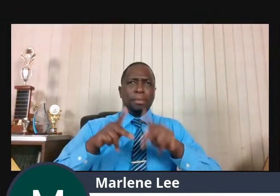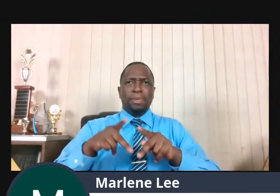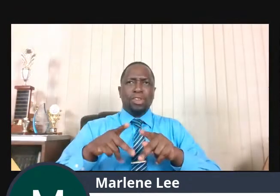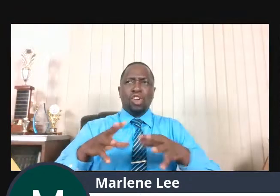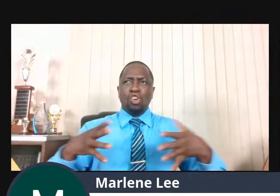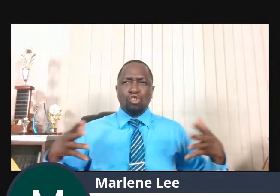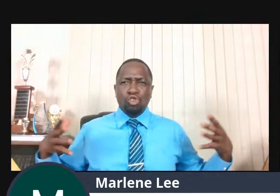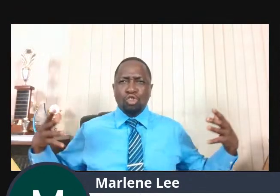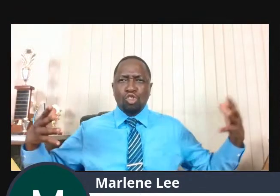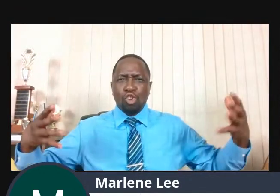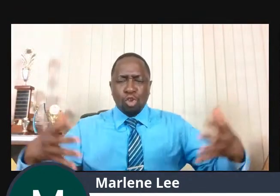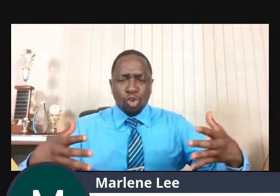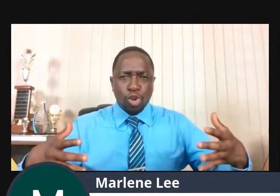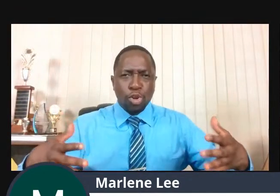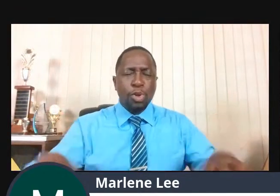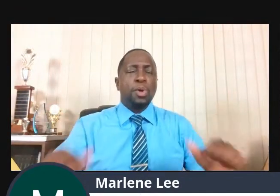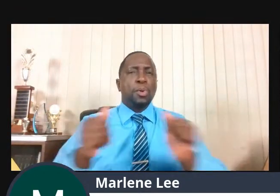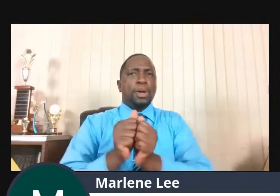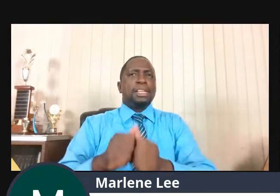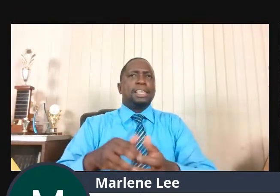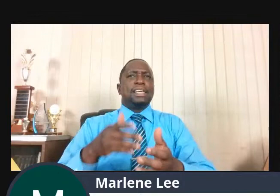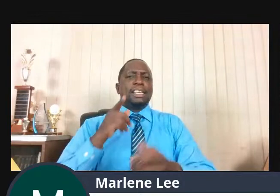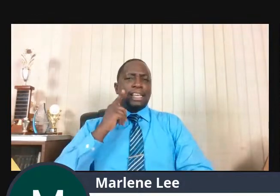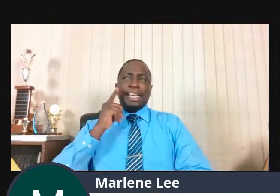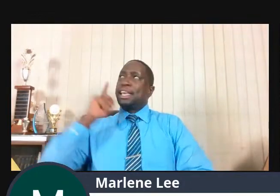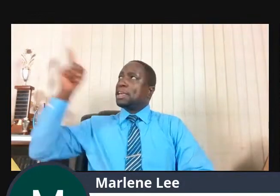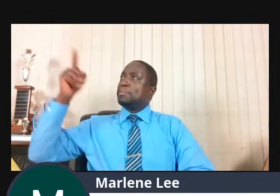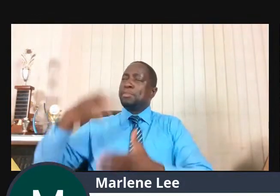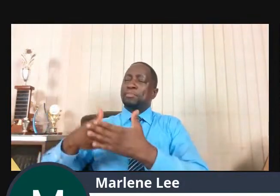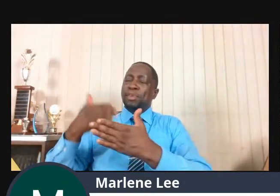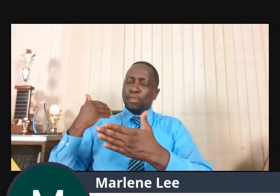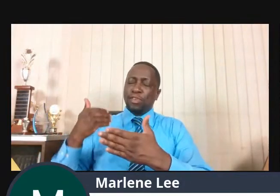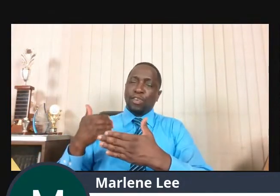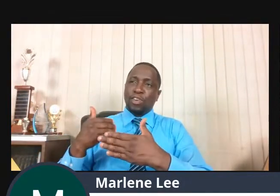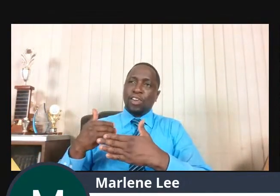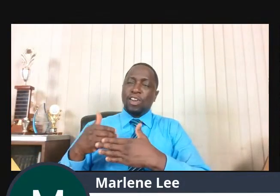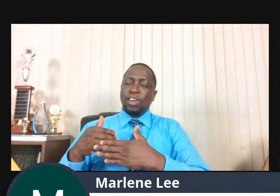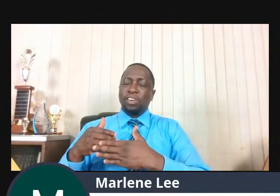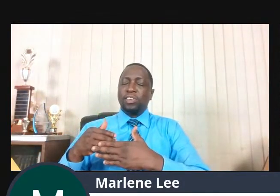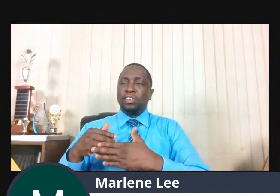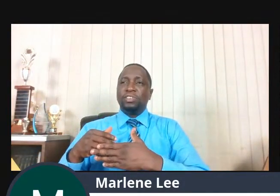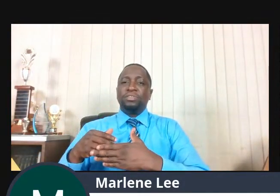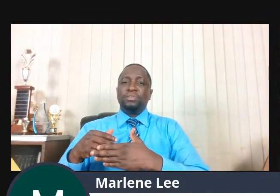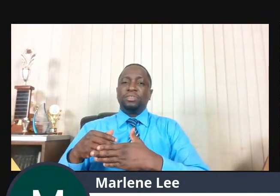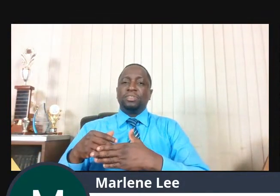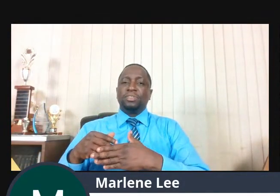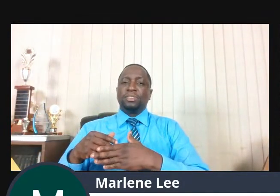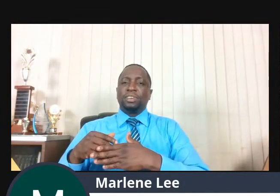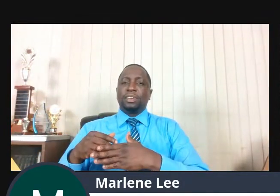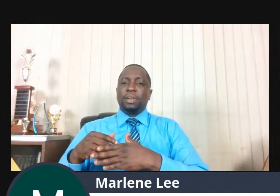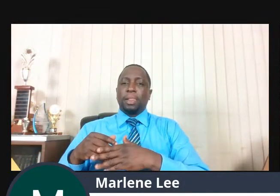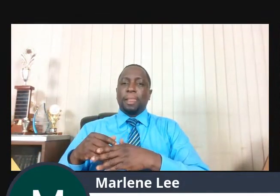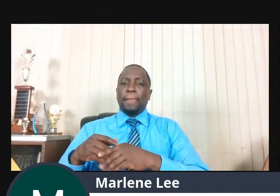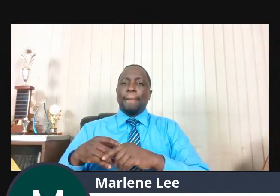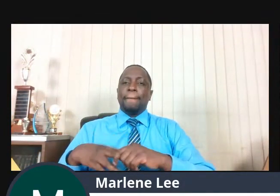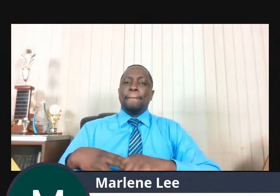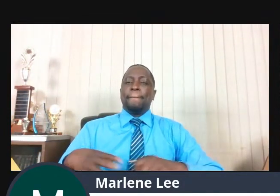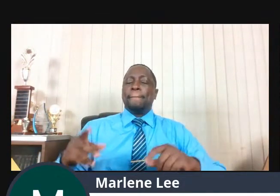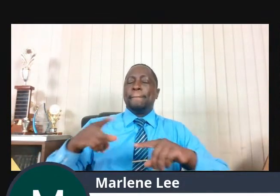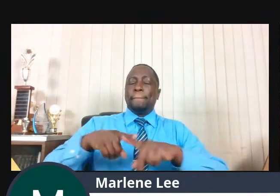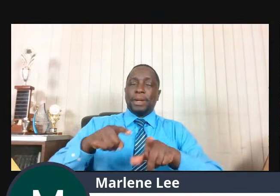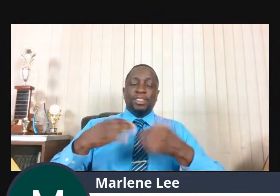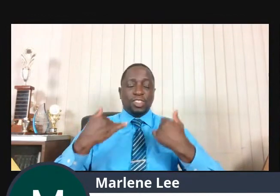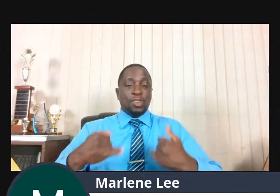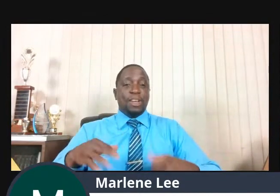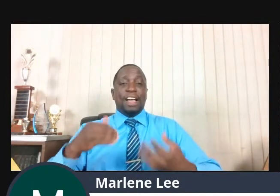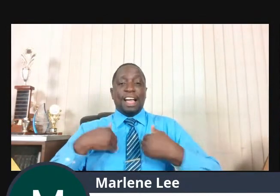defeat, who knew what it meant to have emotional and psychological pain. He wanted these